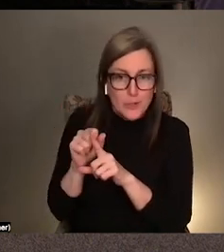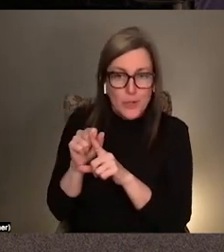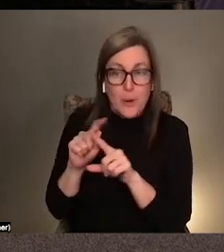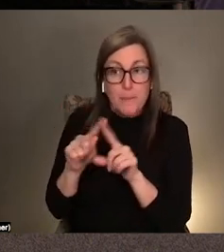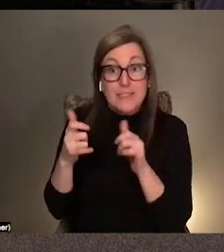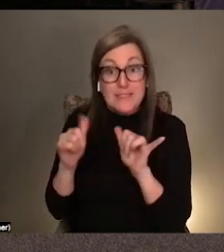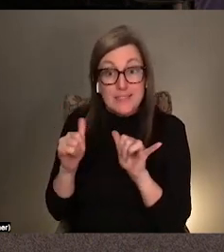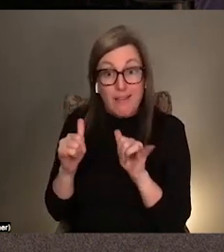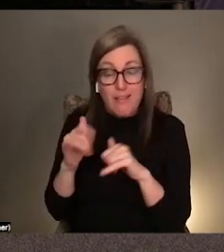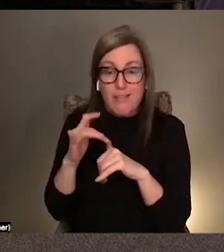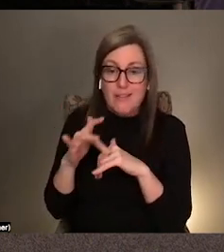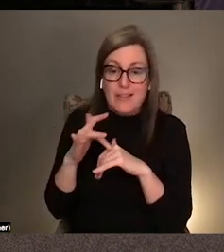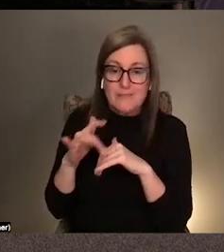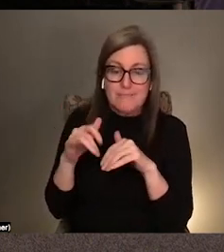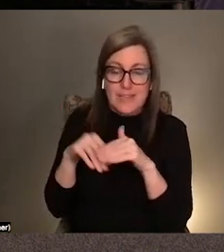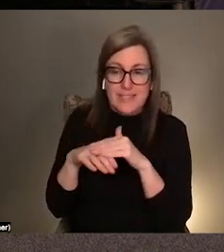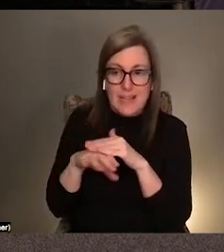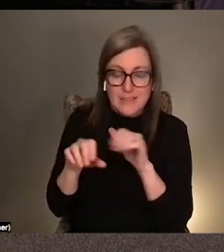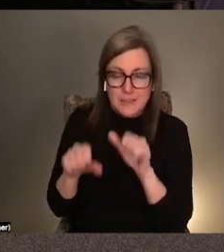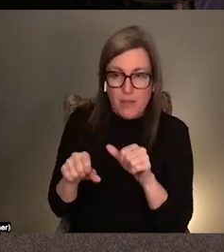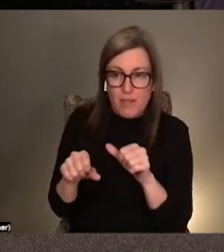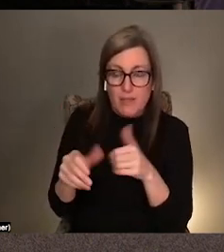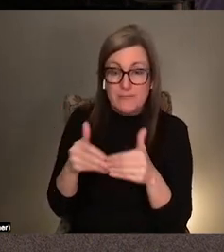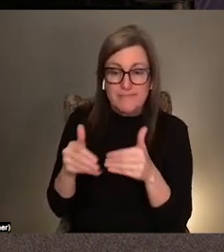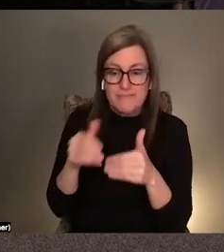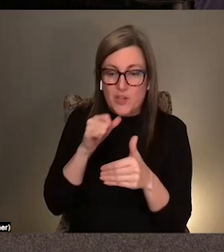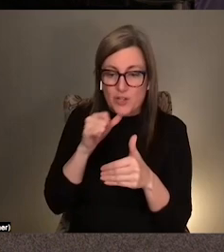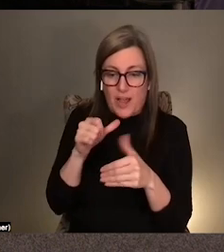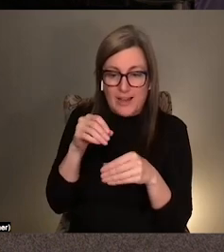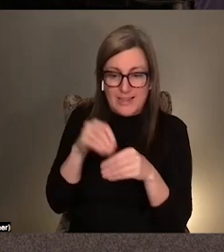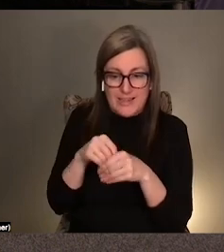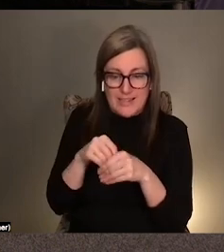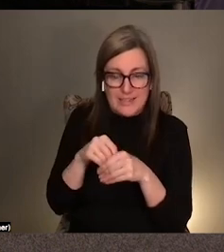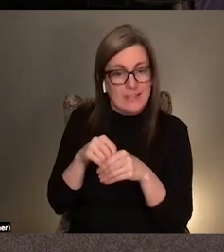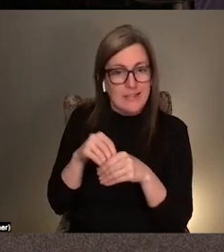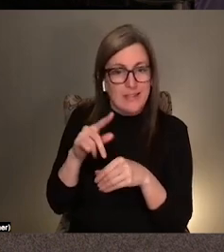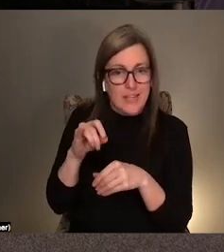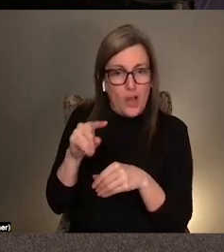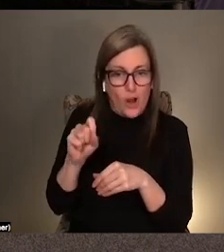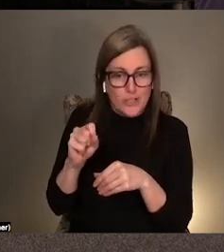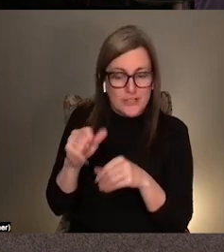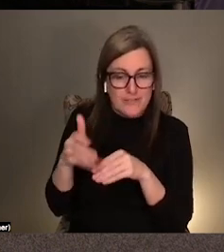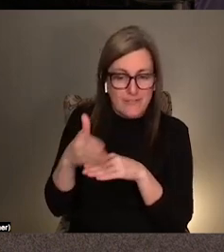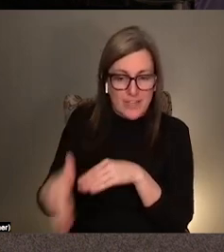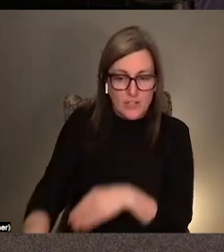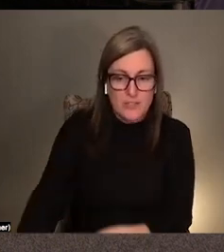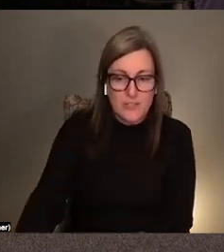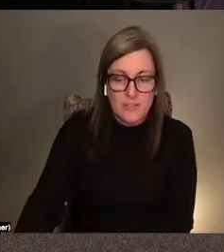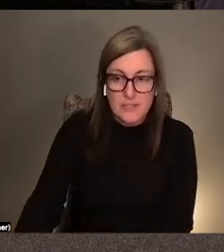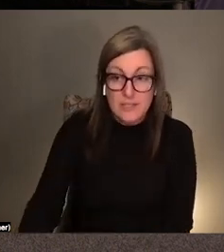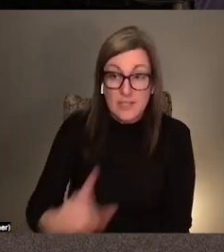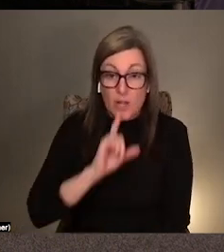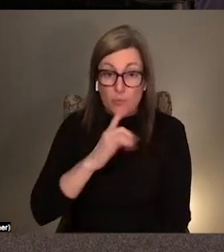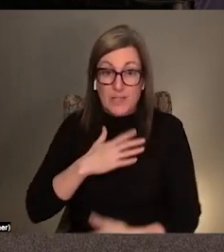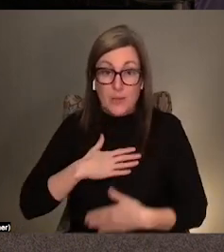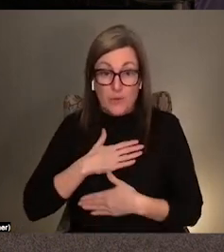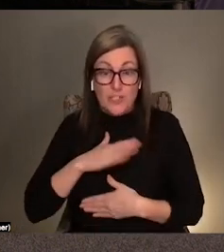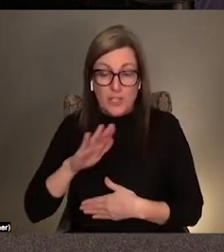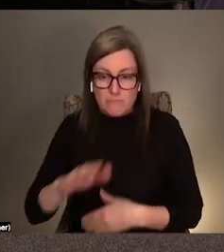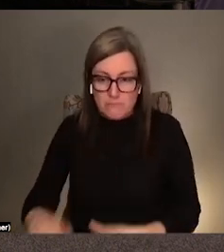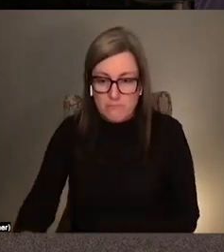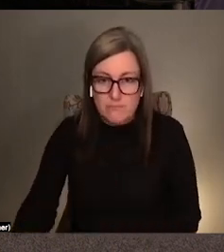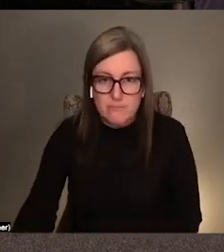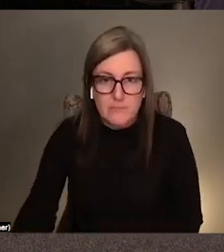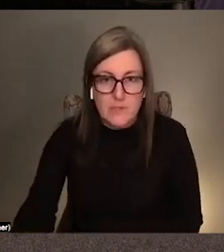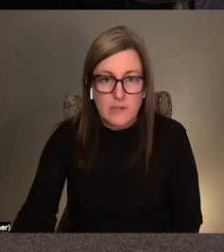audience who may not be within the arts field or frequent spaces like the Walker? I am so appreciative of your wisdom and this word